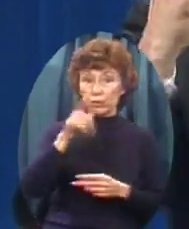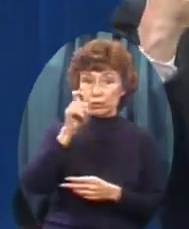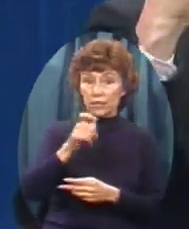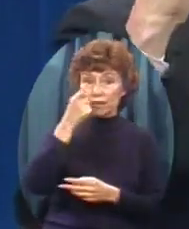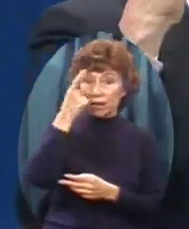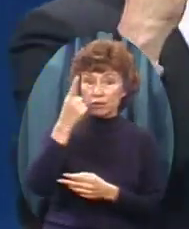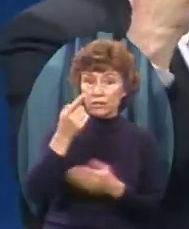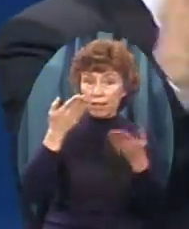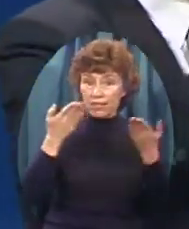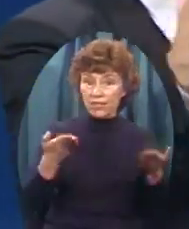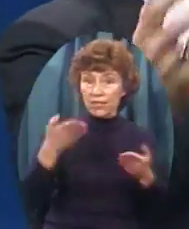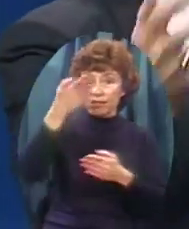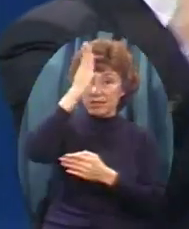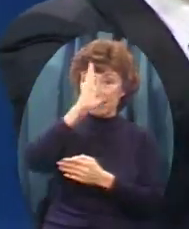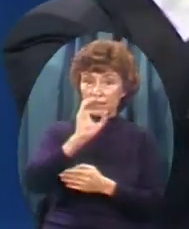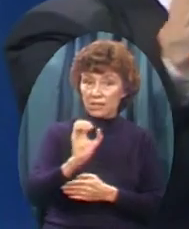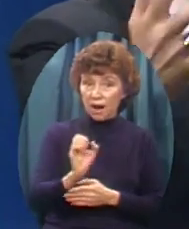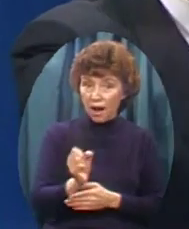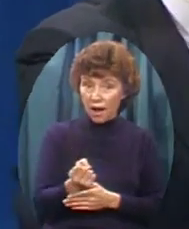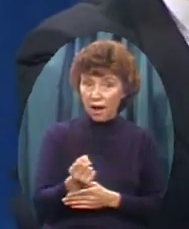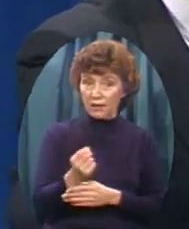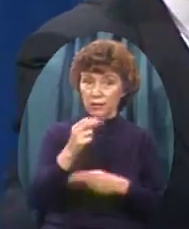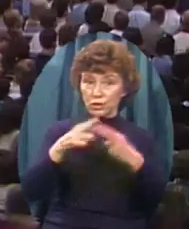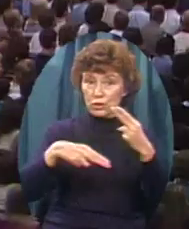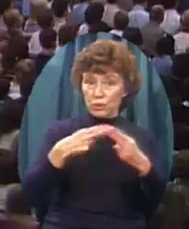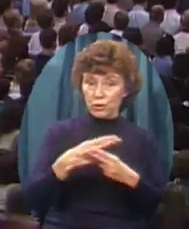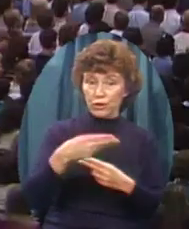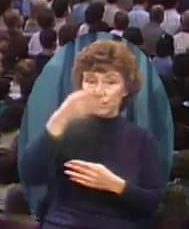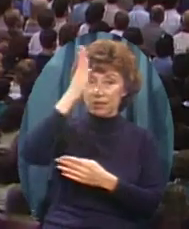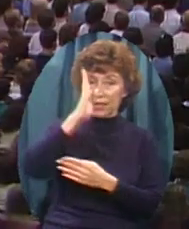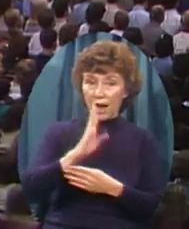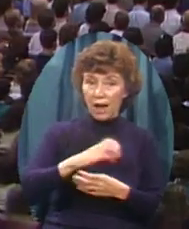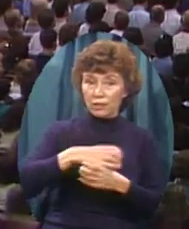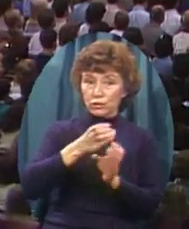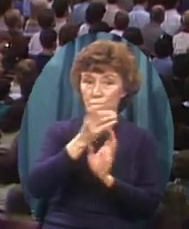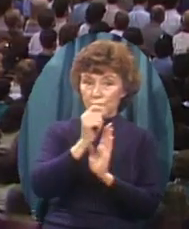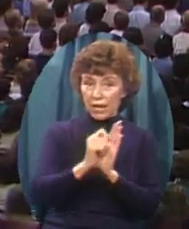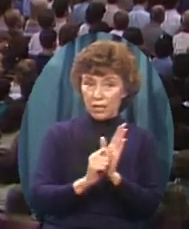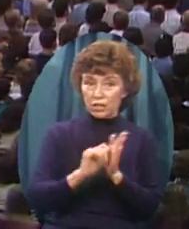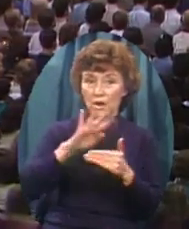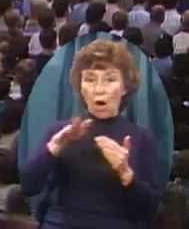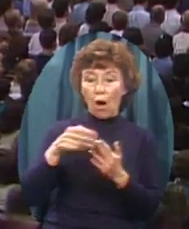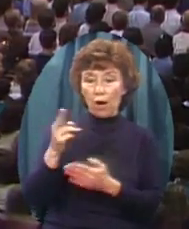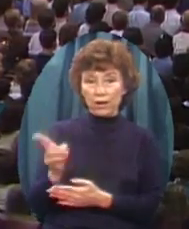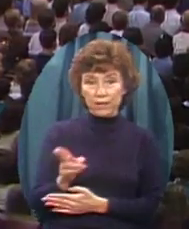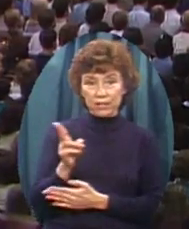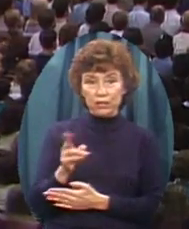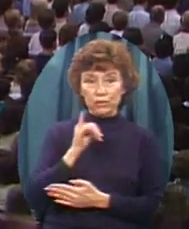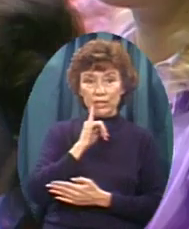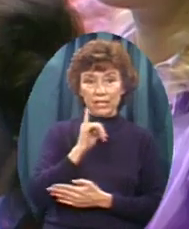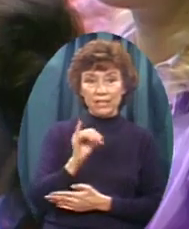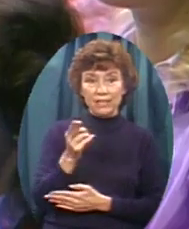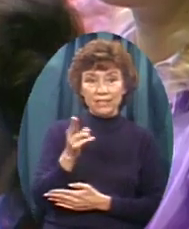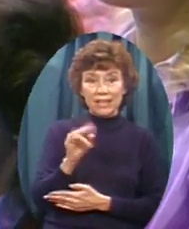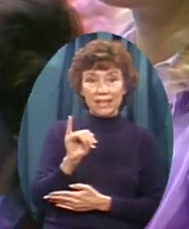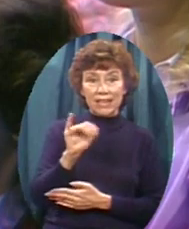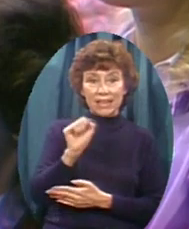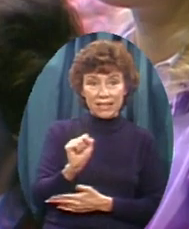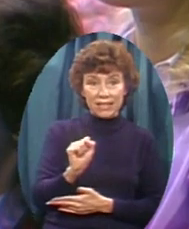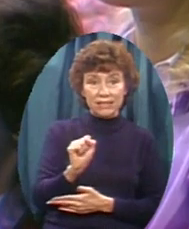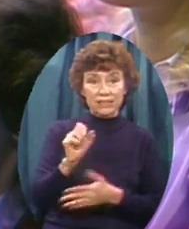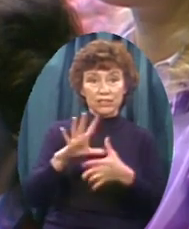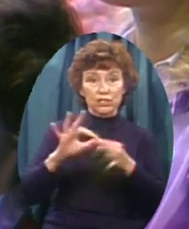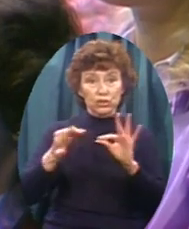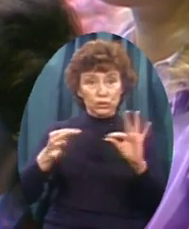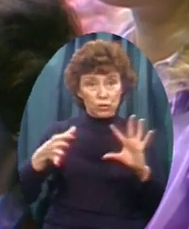universe All of history Is God's story His story And you can infiltrate society And win this conflict We can in